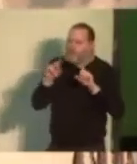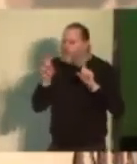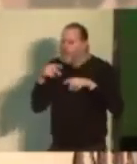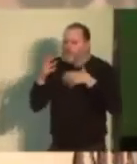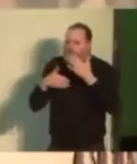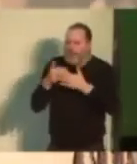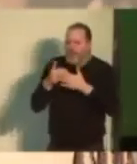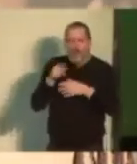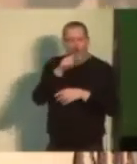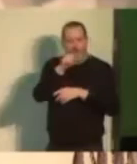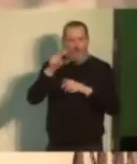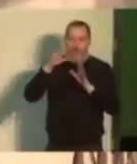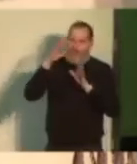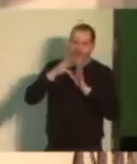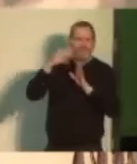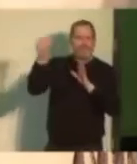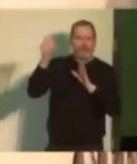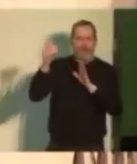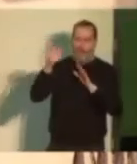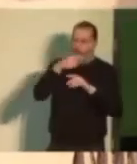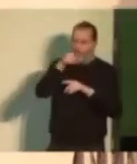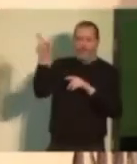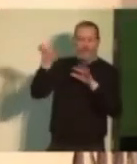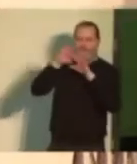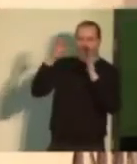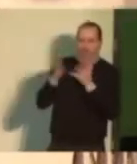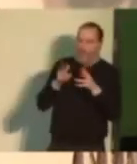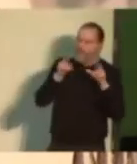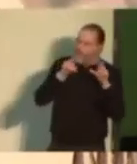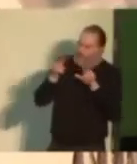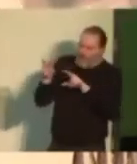people all over this globe. So let us go forward together.